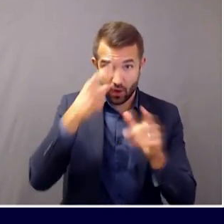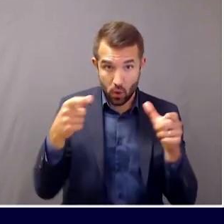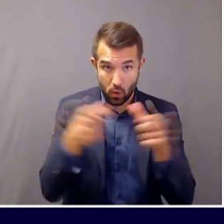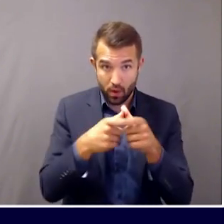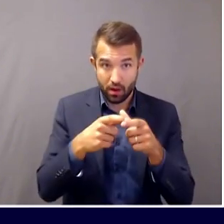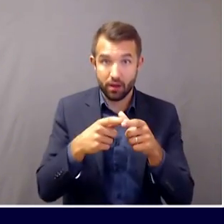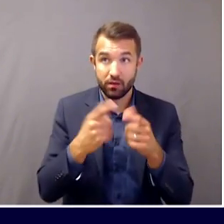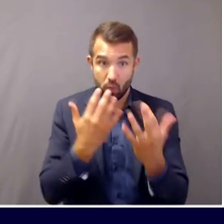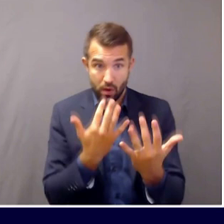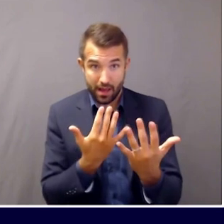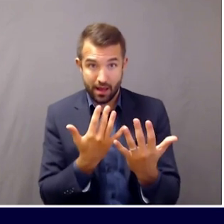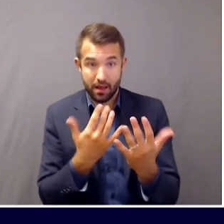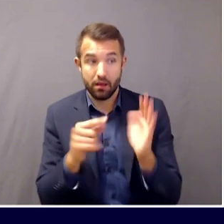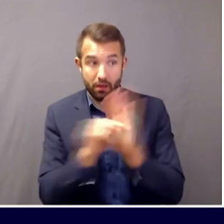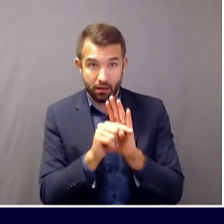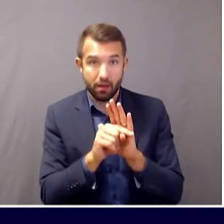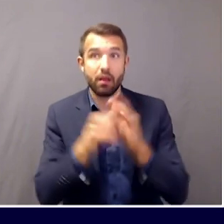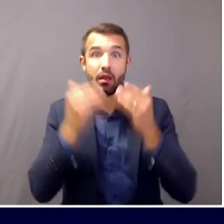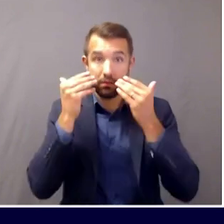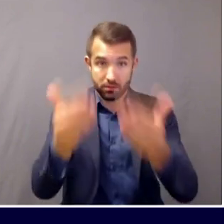I'm curious about